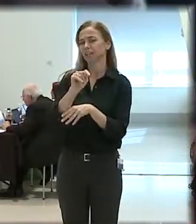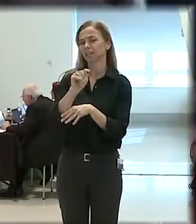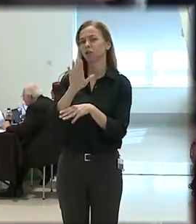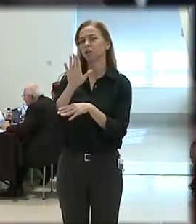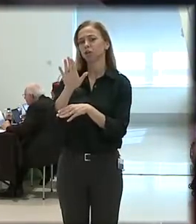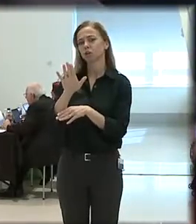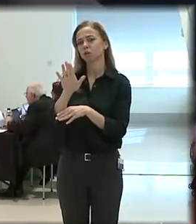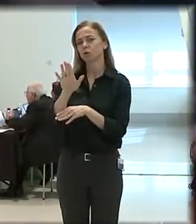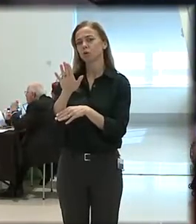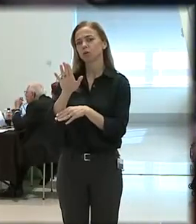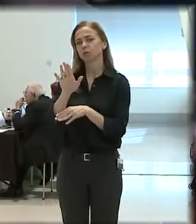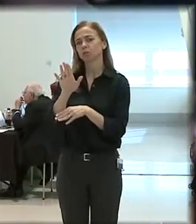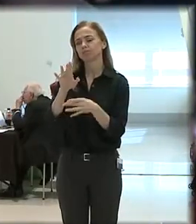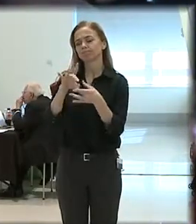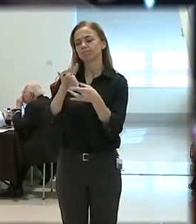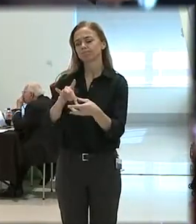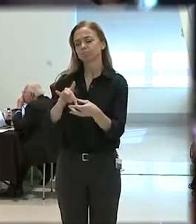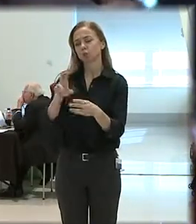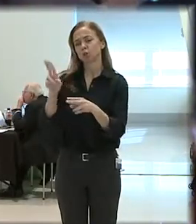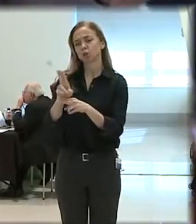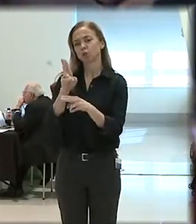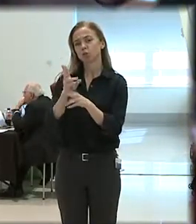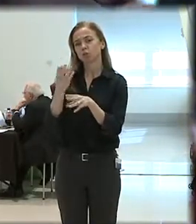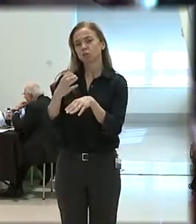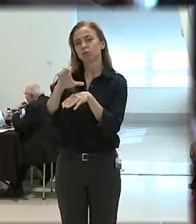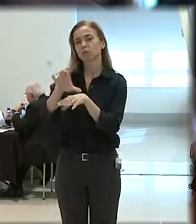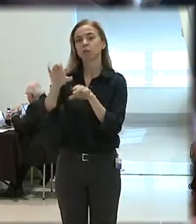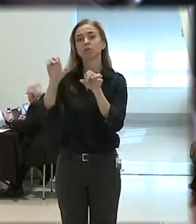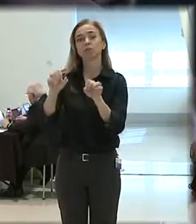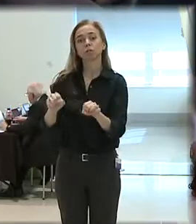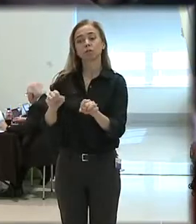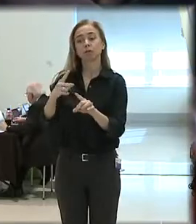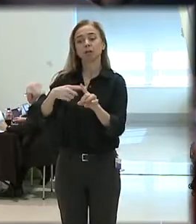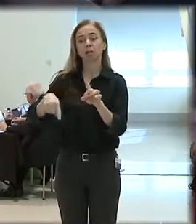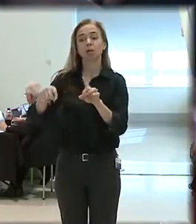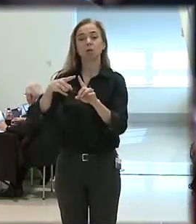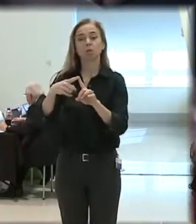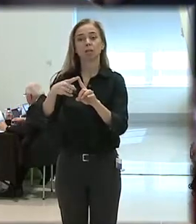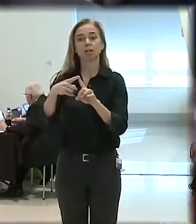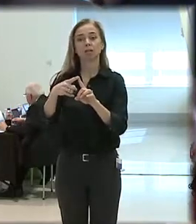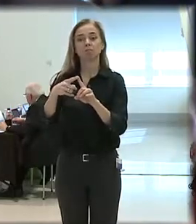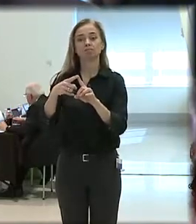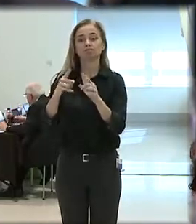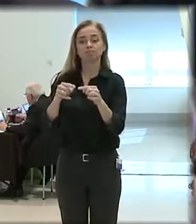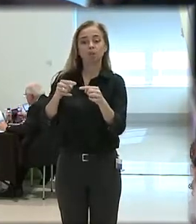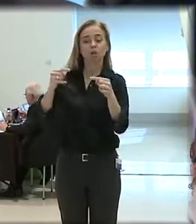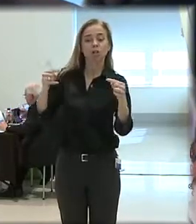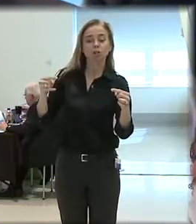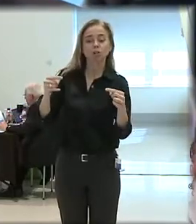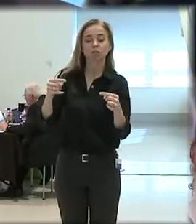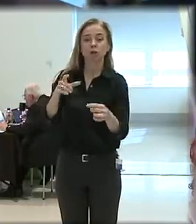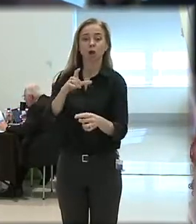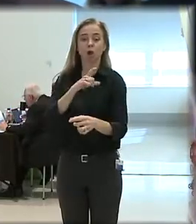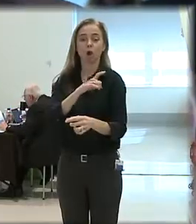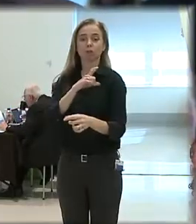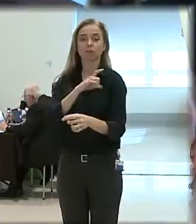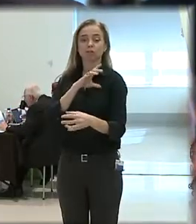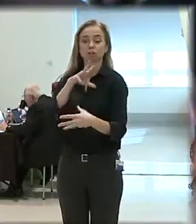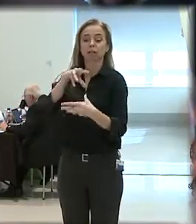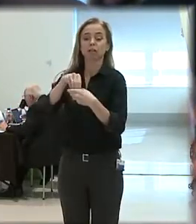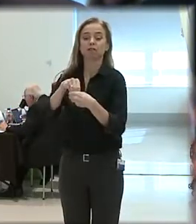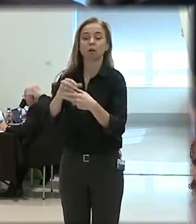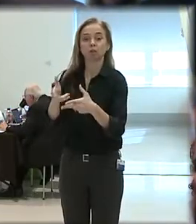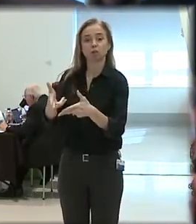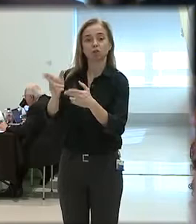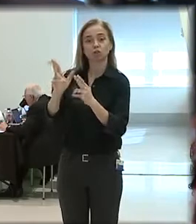investigations may stem from the fact that when there is a controversial officer-involved shooting or other use of